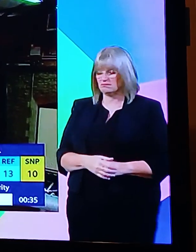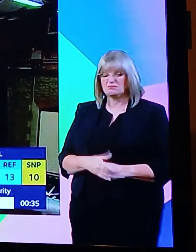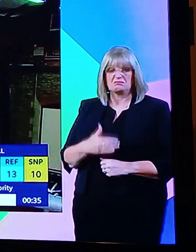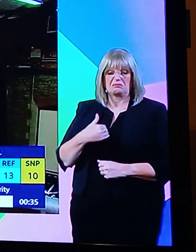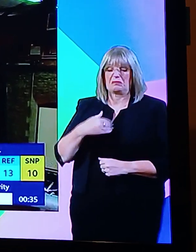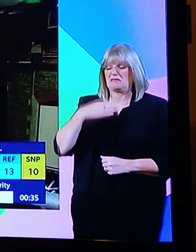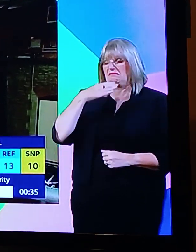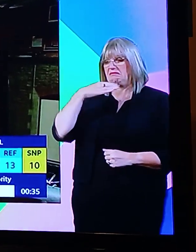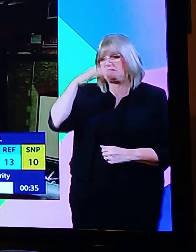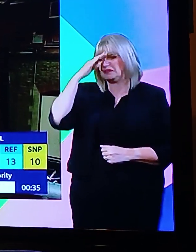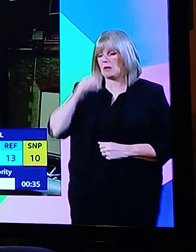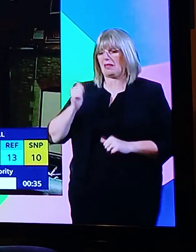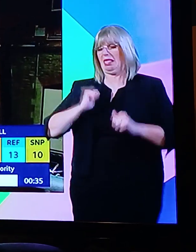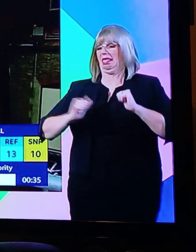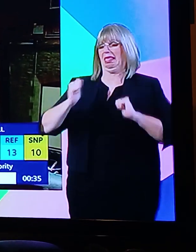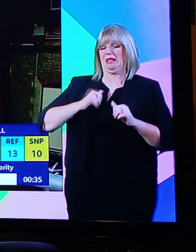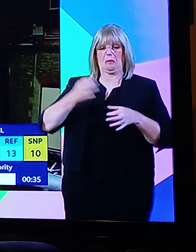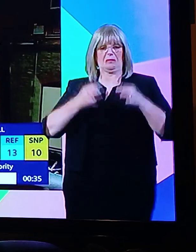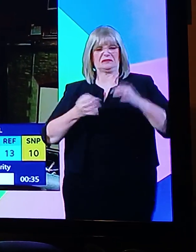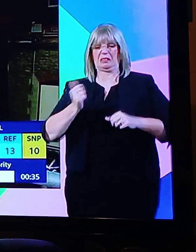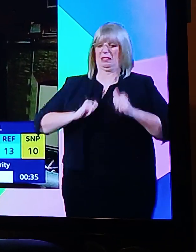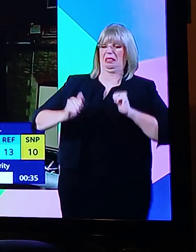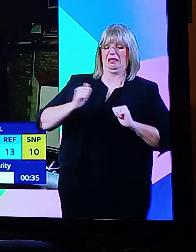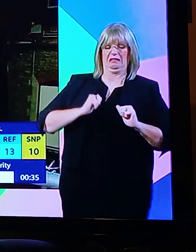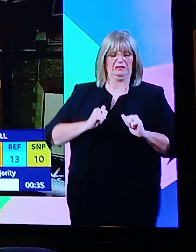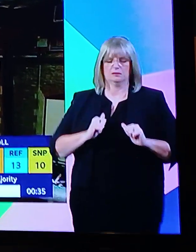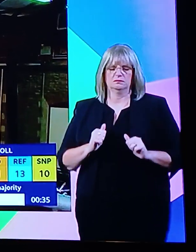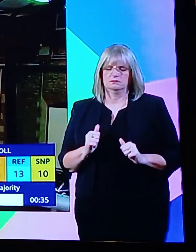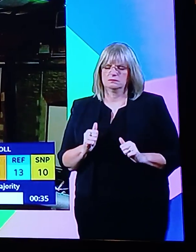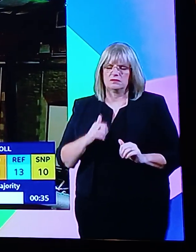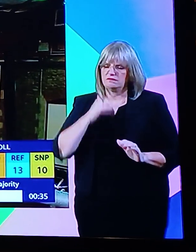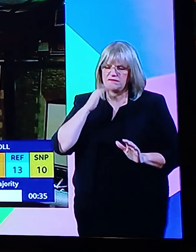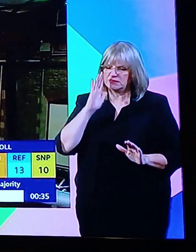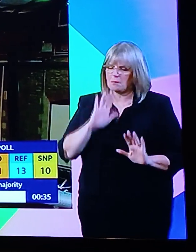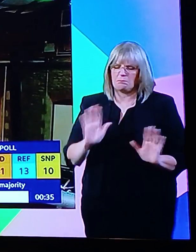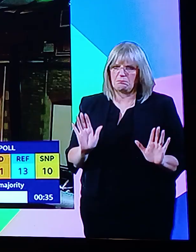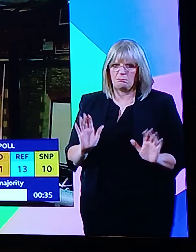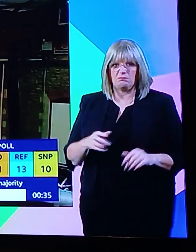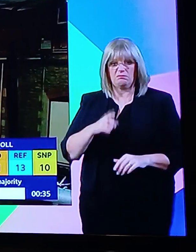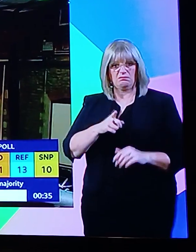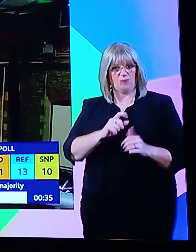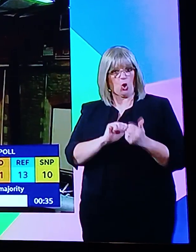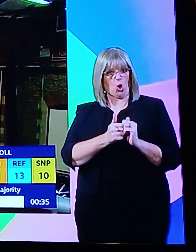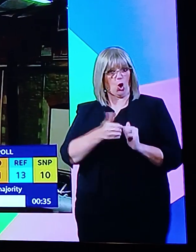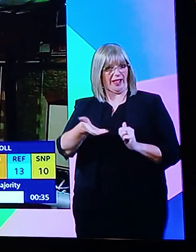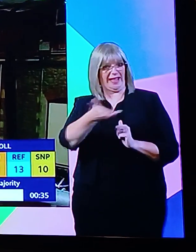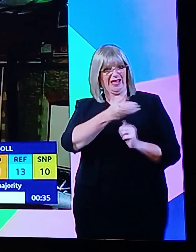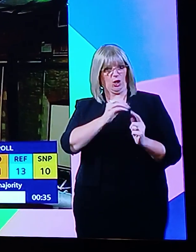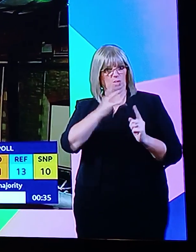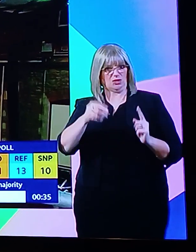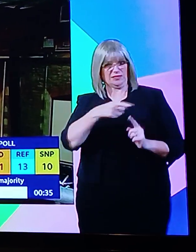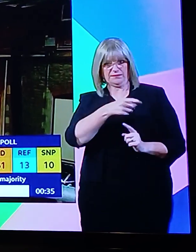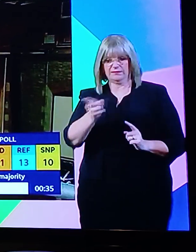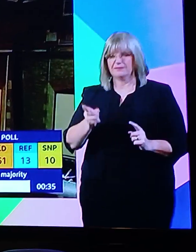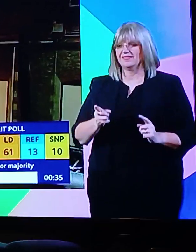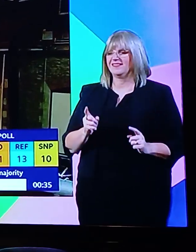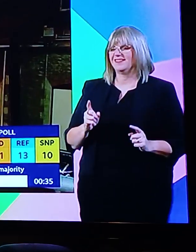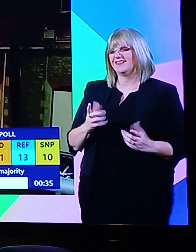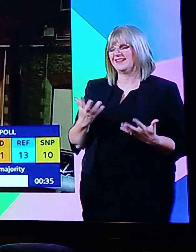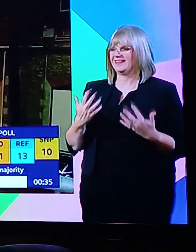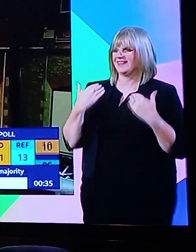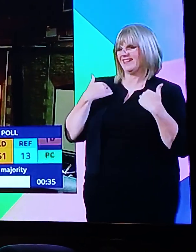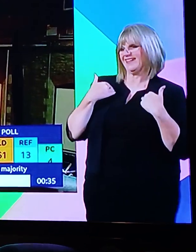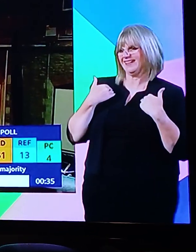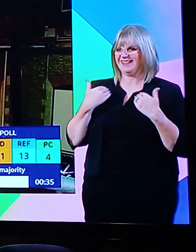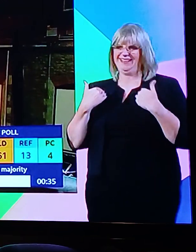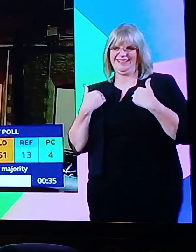politics. I've watched colleagues in the Conservative Party strike poses, write inflammatory op-eds, and say stupid